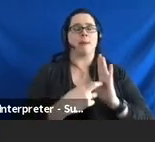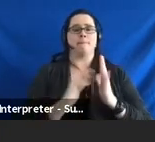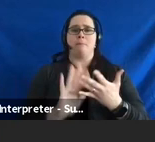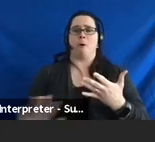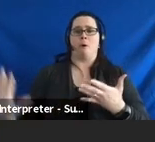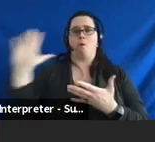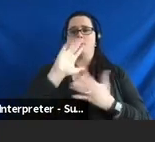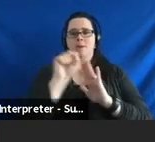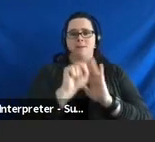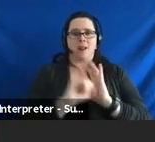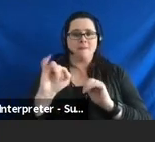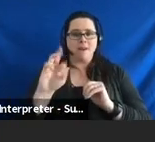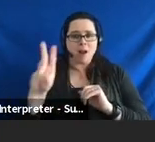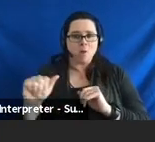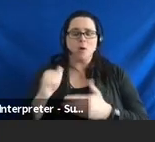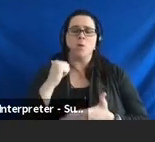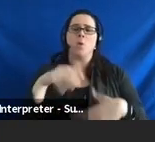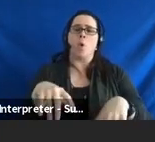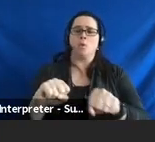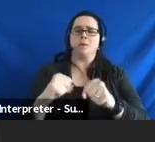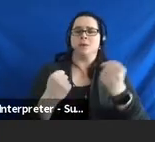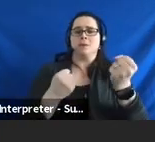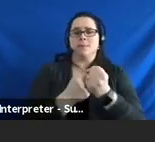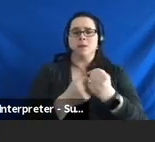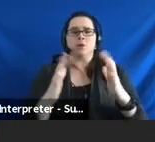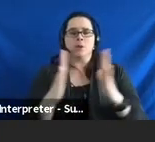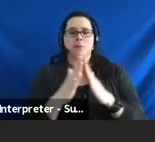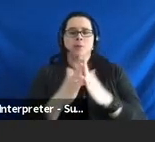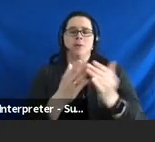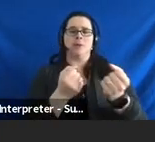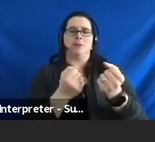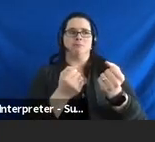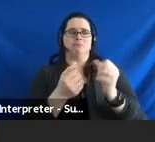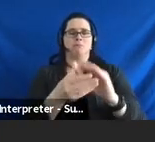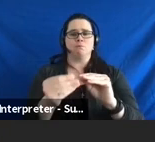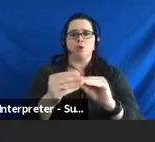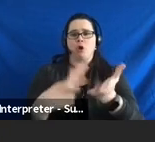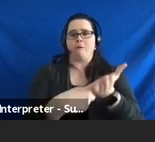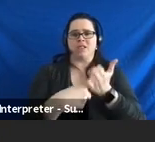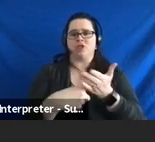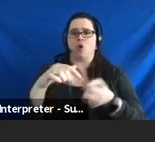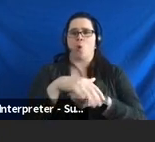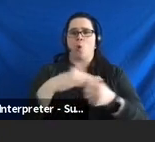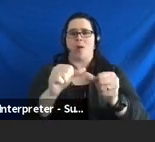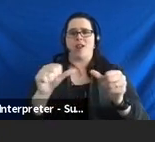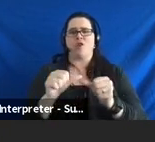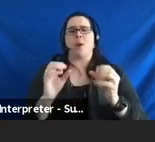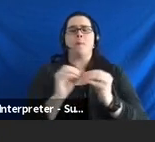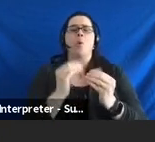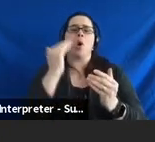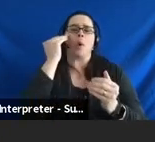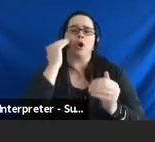the state to host and sponsor community conversations in those local areas and do some awareness.